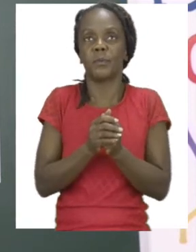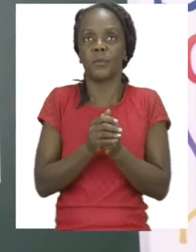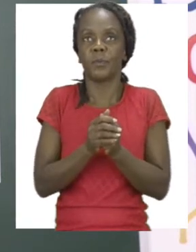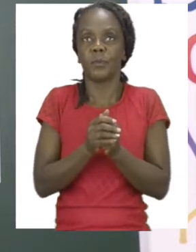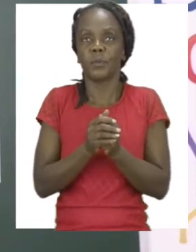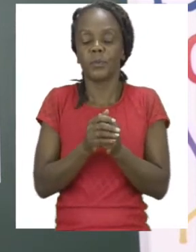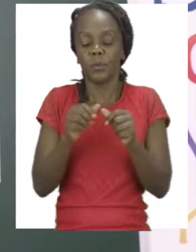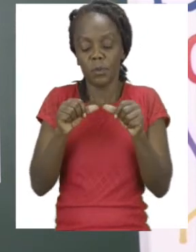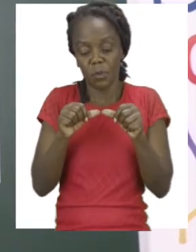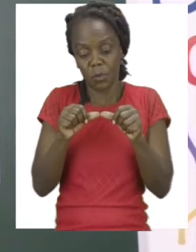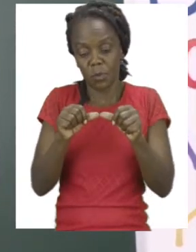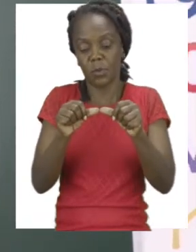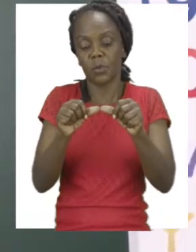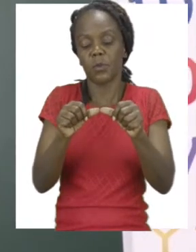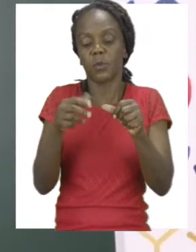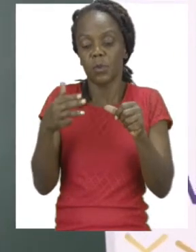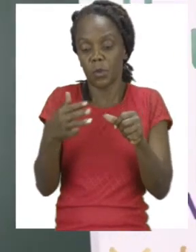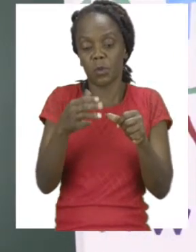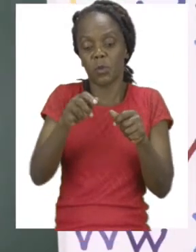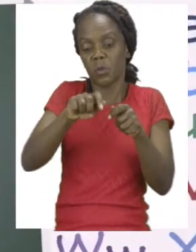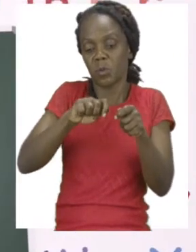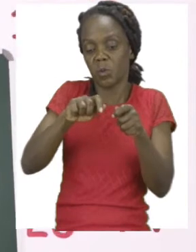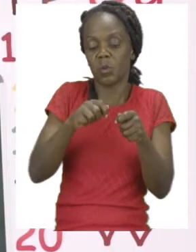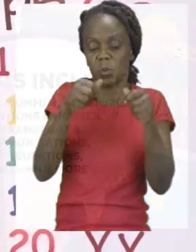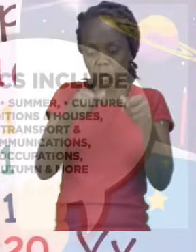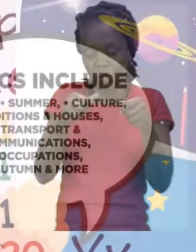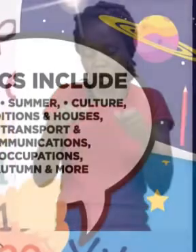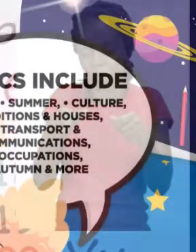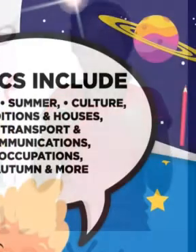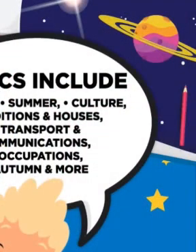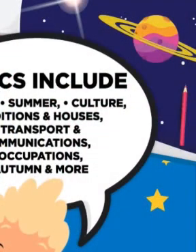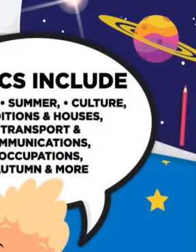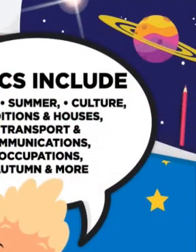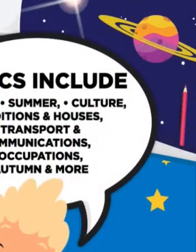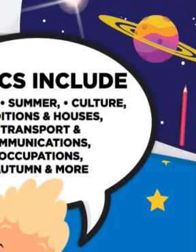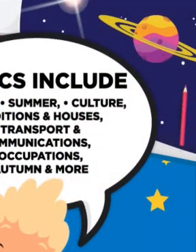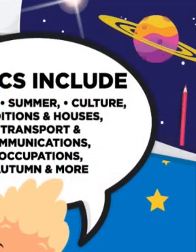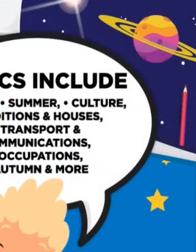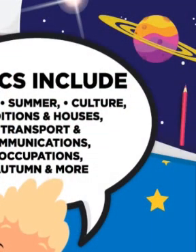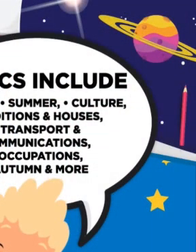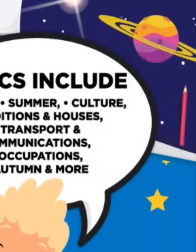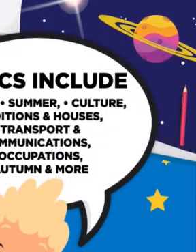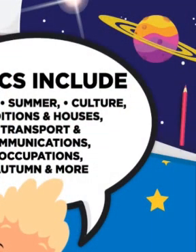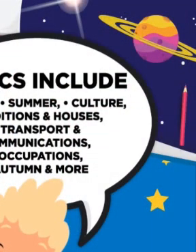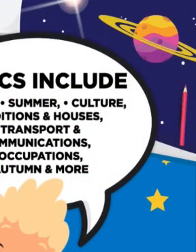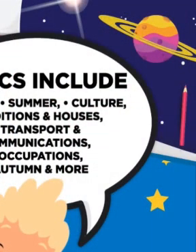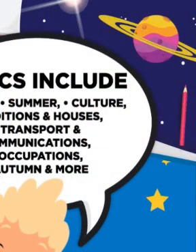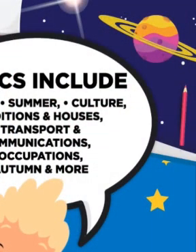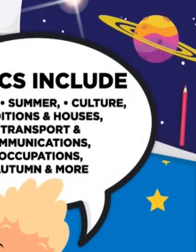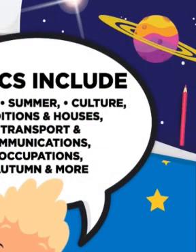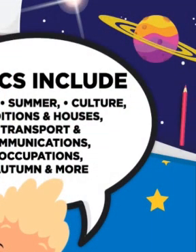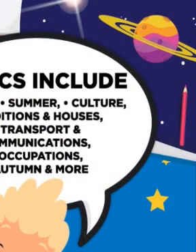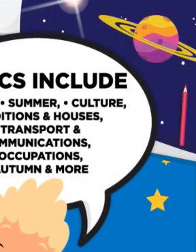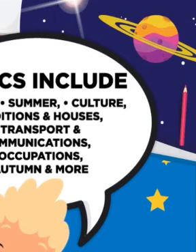see you soon, boys and girls, after the advert break. Do you have children in the age range of 5 to 6 years